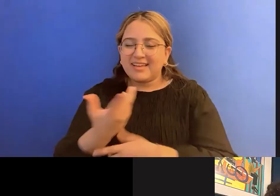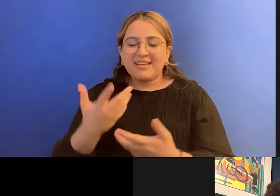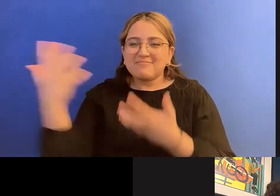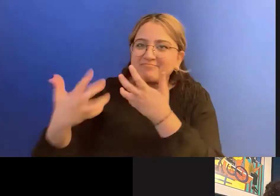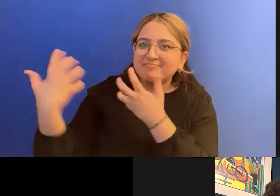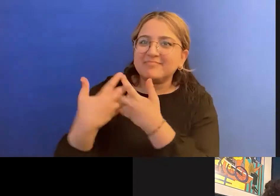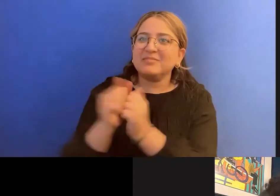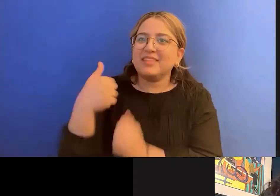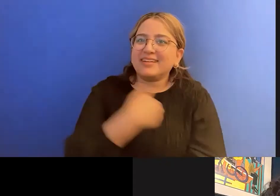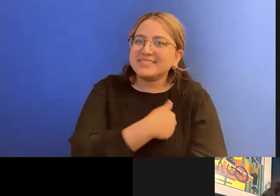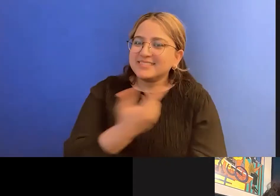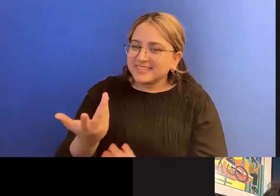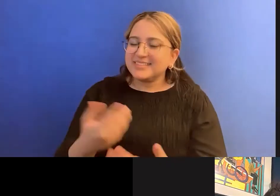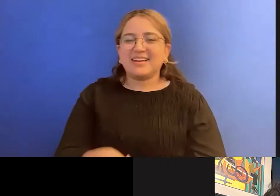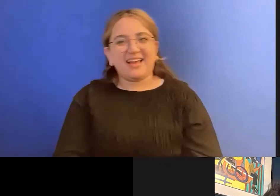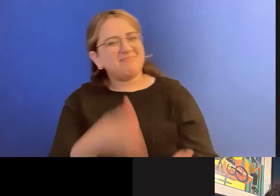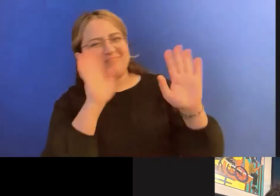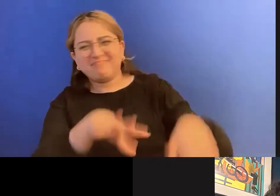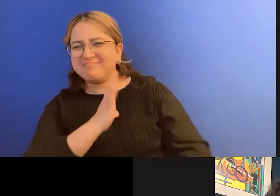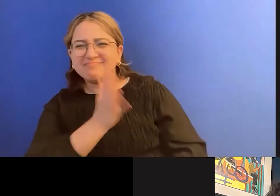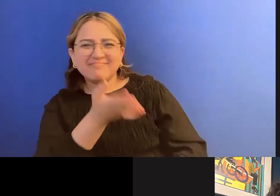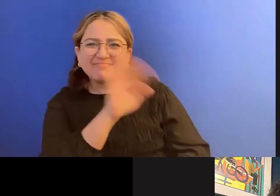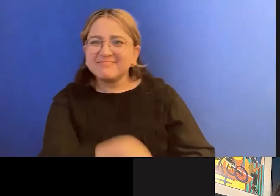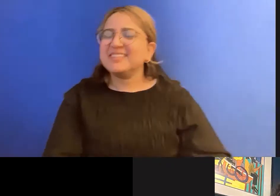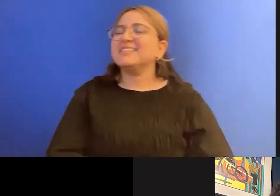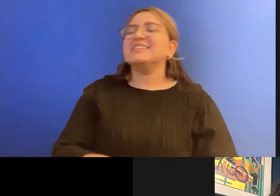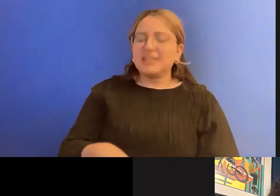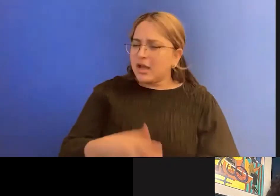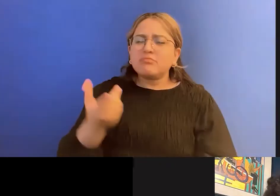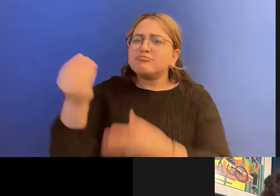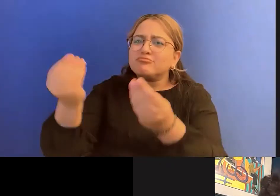So, um, tell us what you've been doing to celebrate fat liberation month.